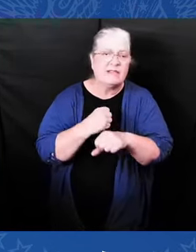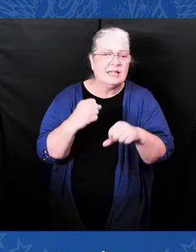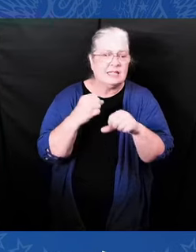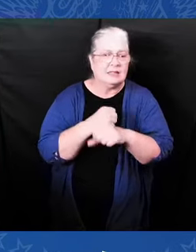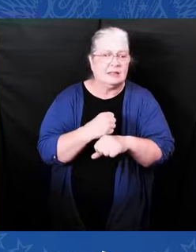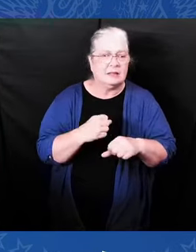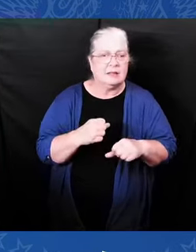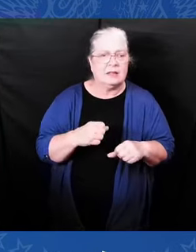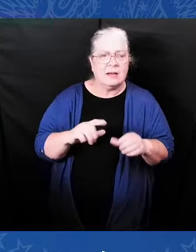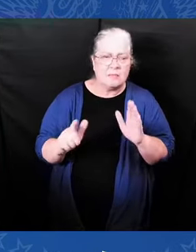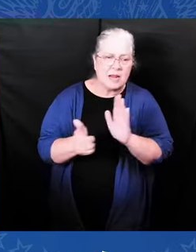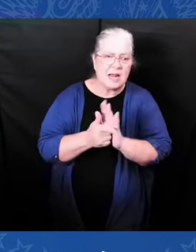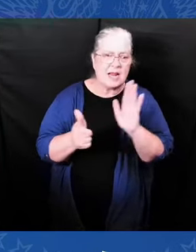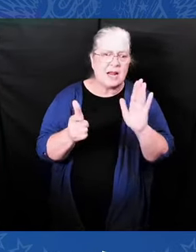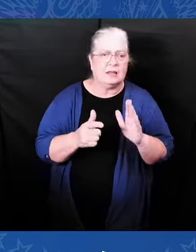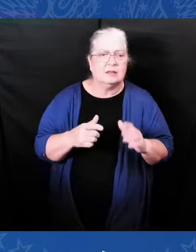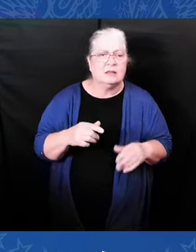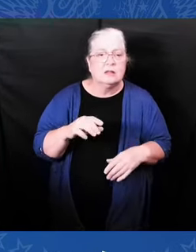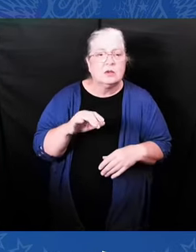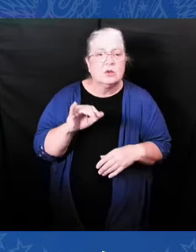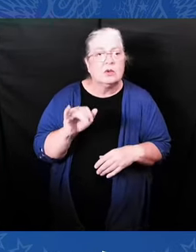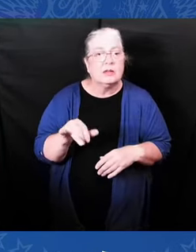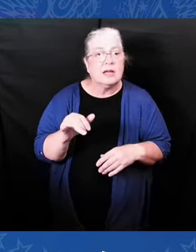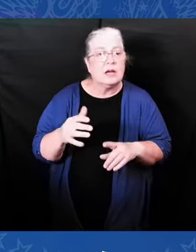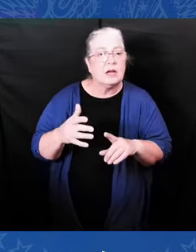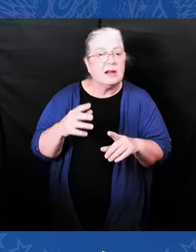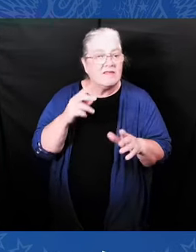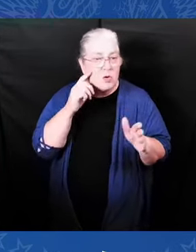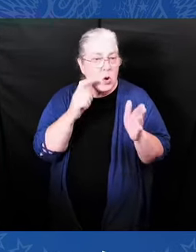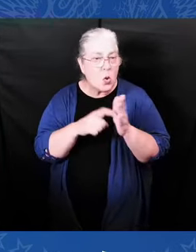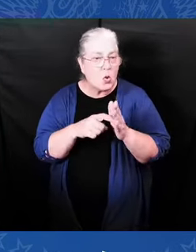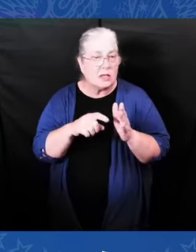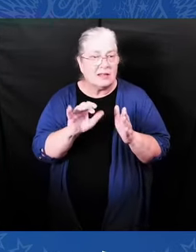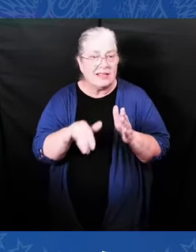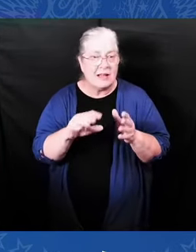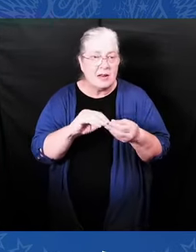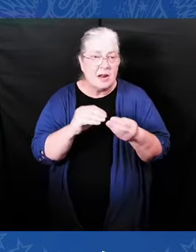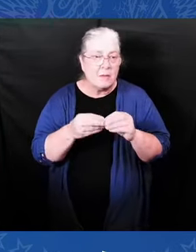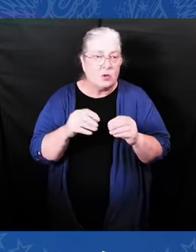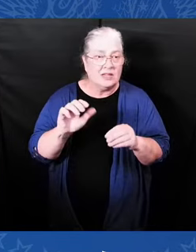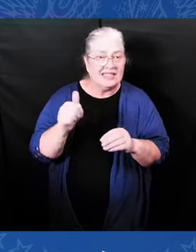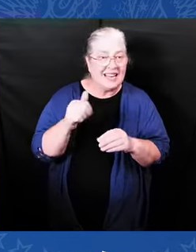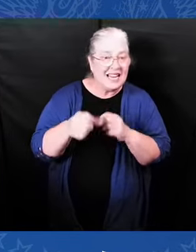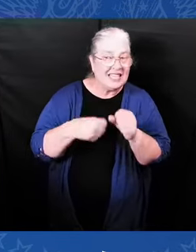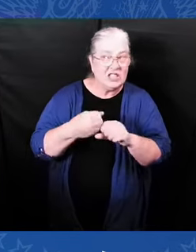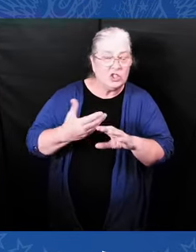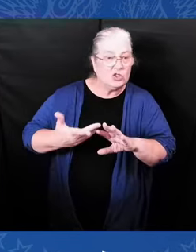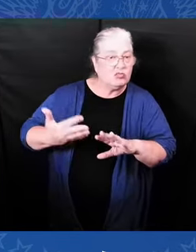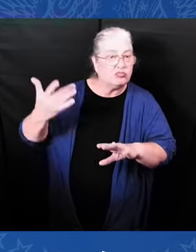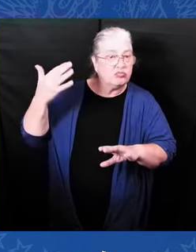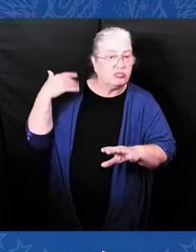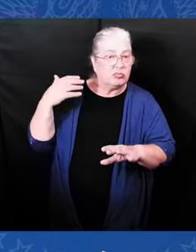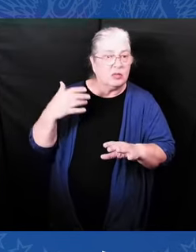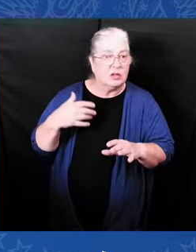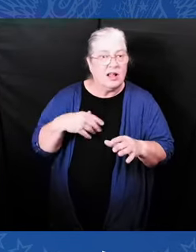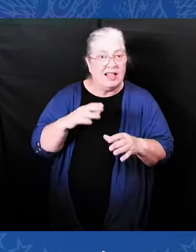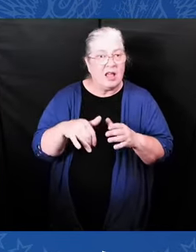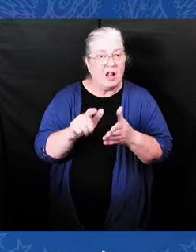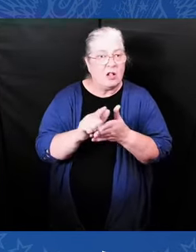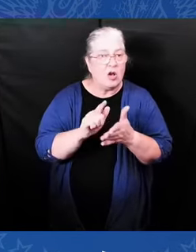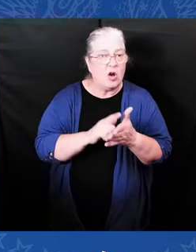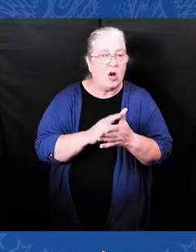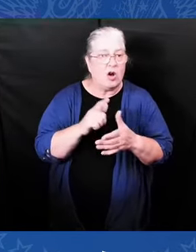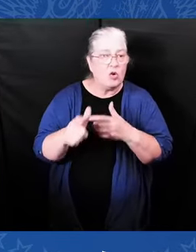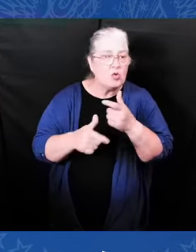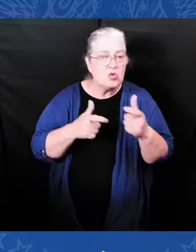way, look at the numbers. When I was there for 10 years, mass shootings dropped precipitously across the nation. It works.